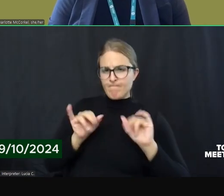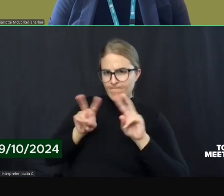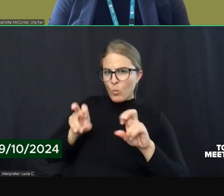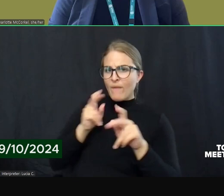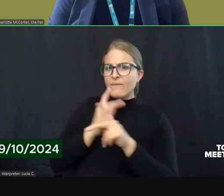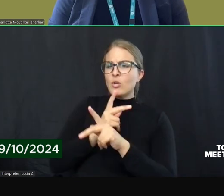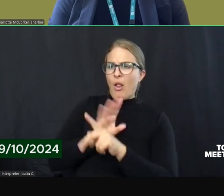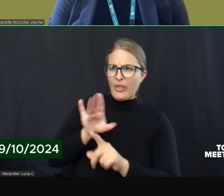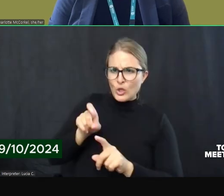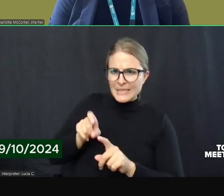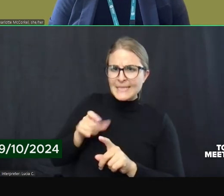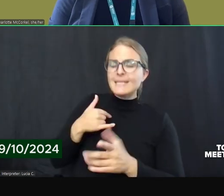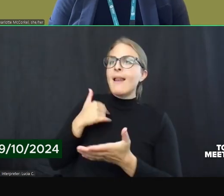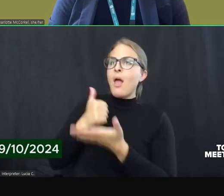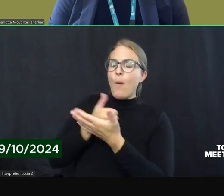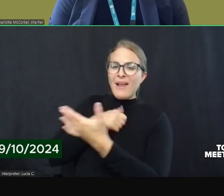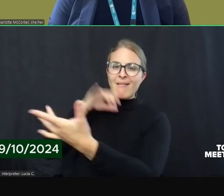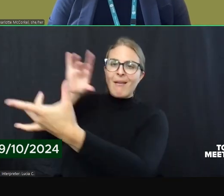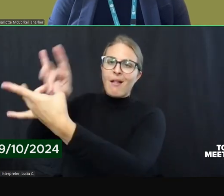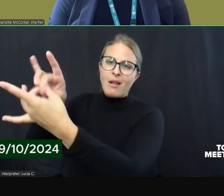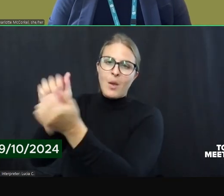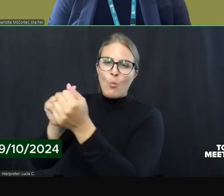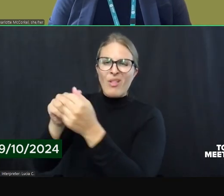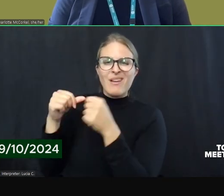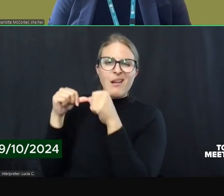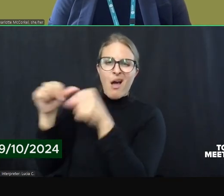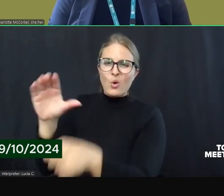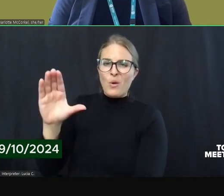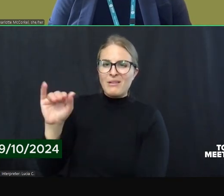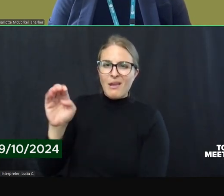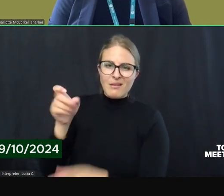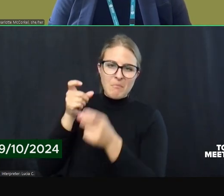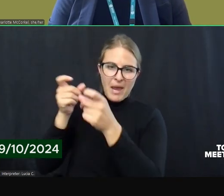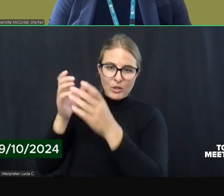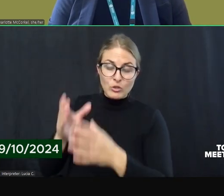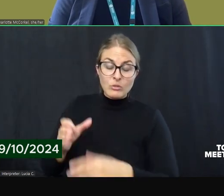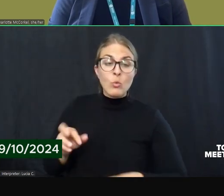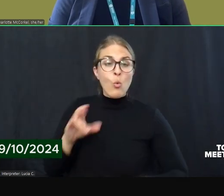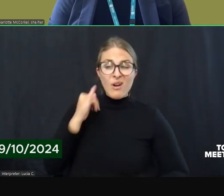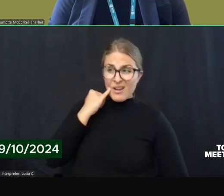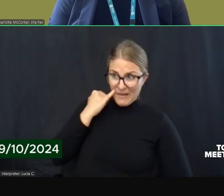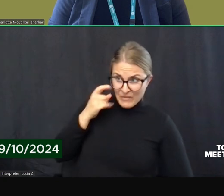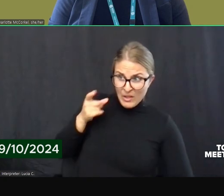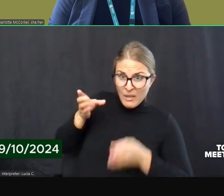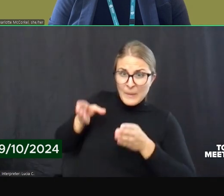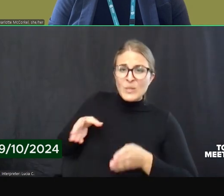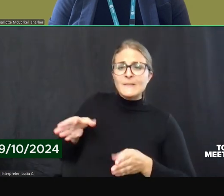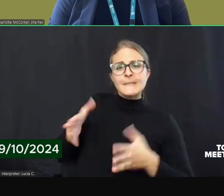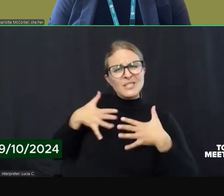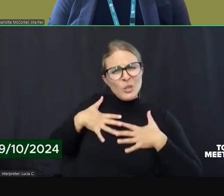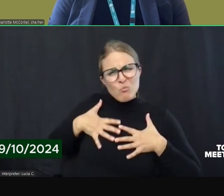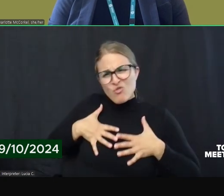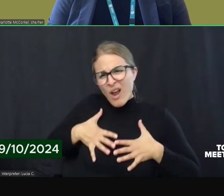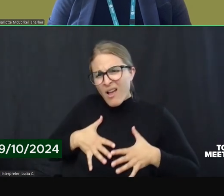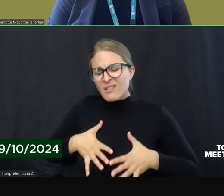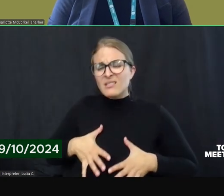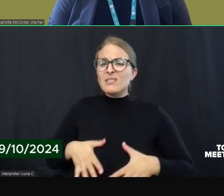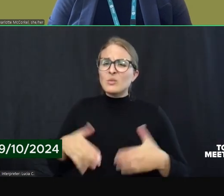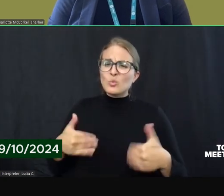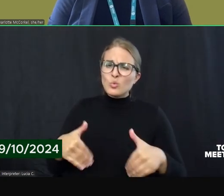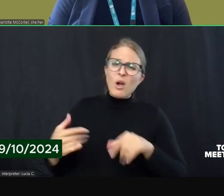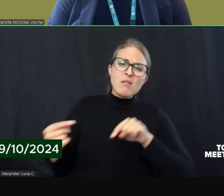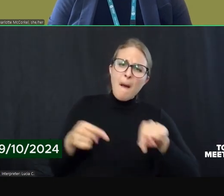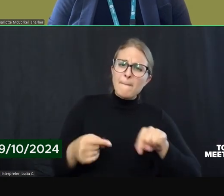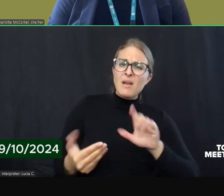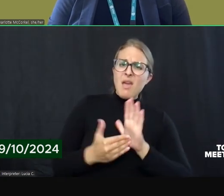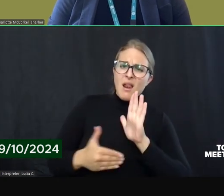needs are and help them connect to an ongoing case manager. Or if they're needing ongoing support related to depression, for example, we would help connect